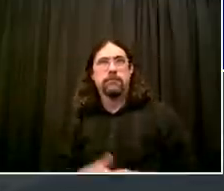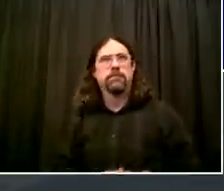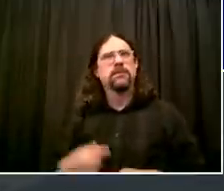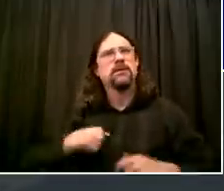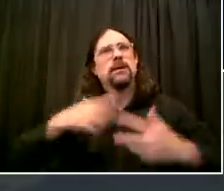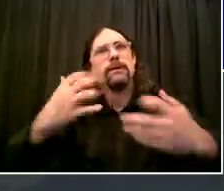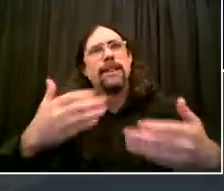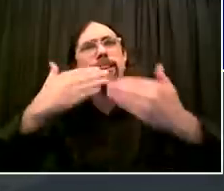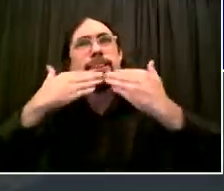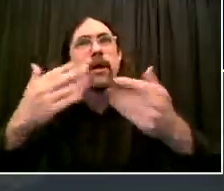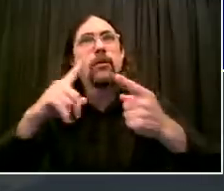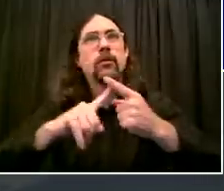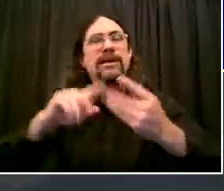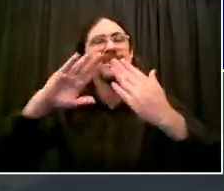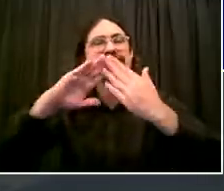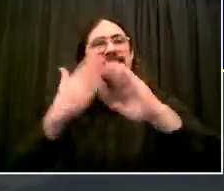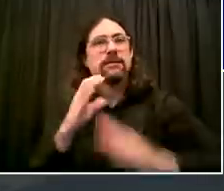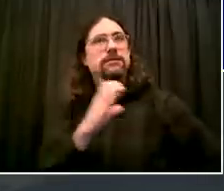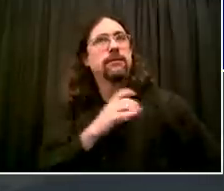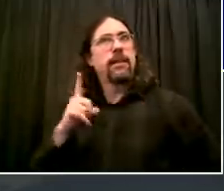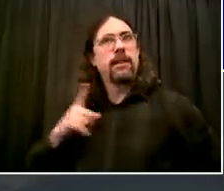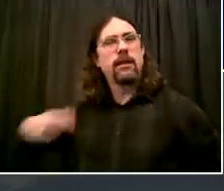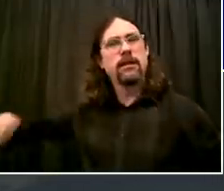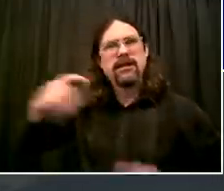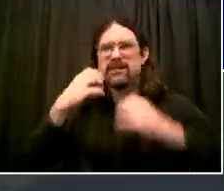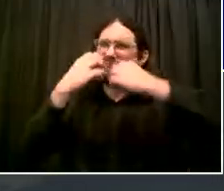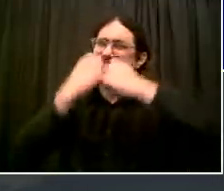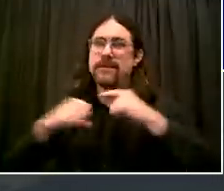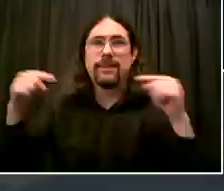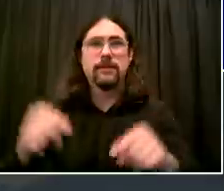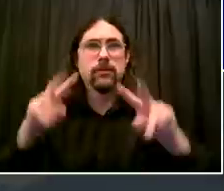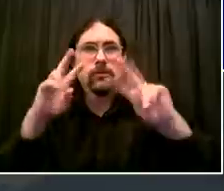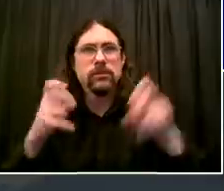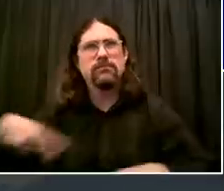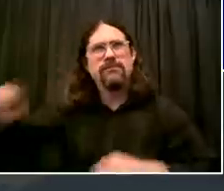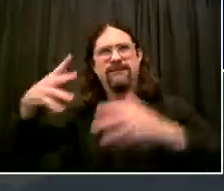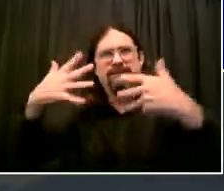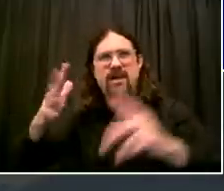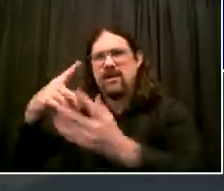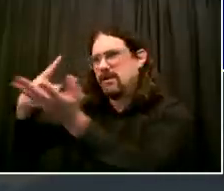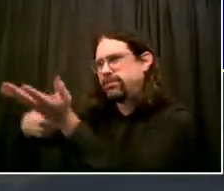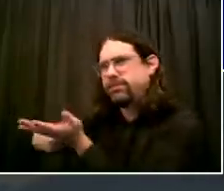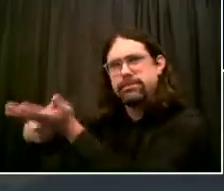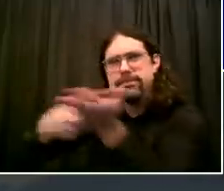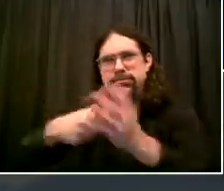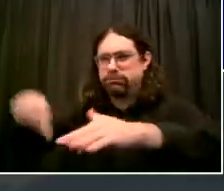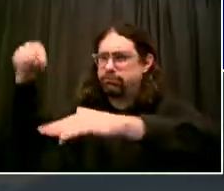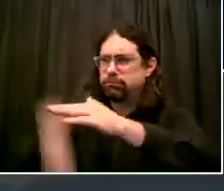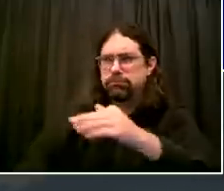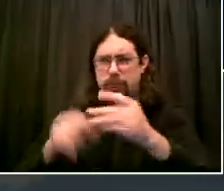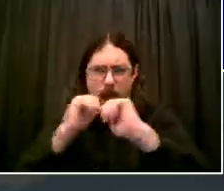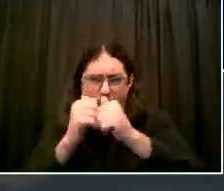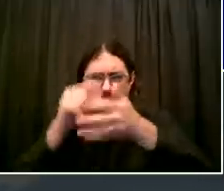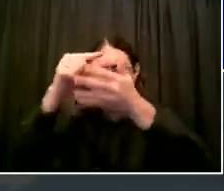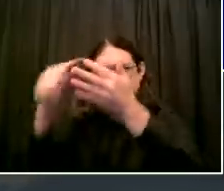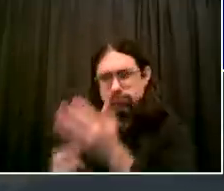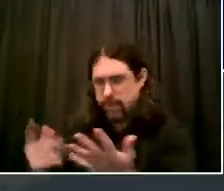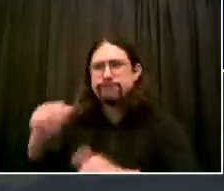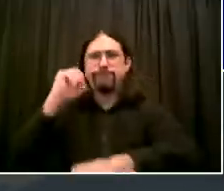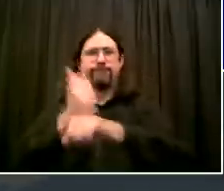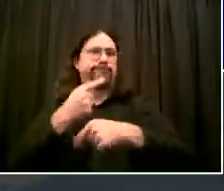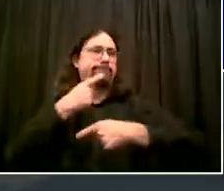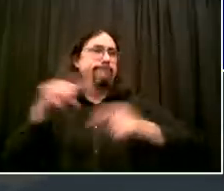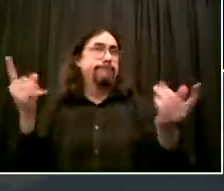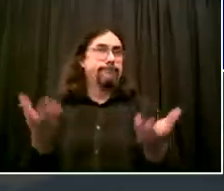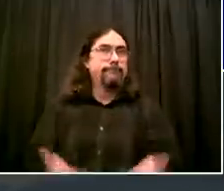think this reflects the vision that we've all had. You're going to hear in a moment from several experts on